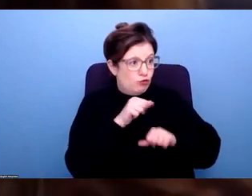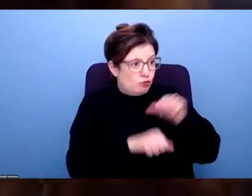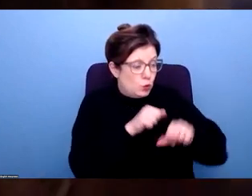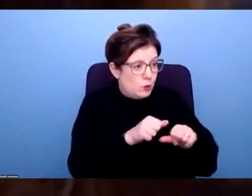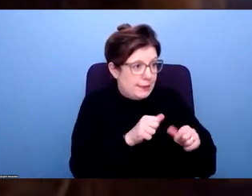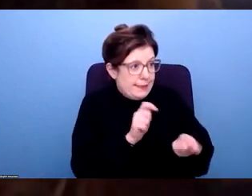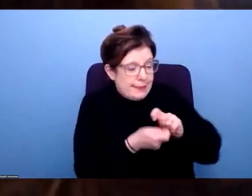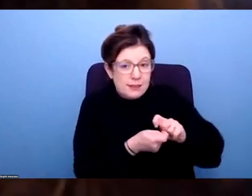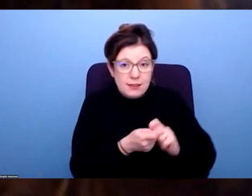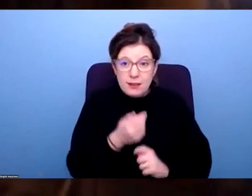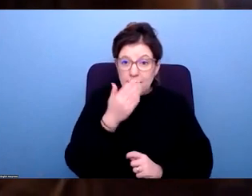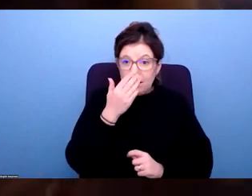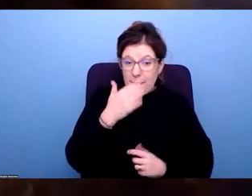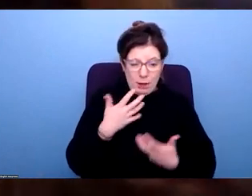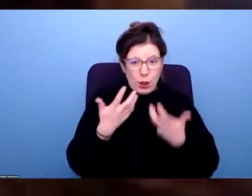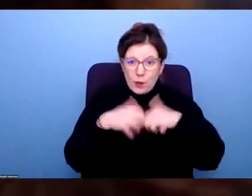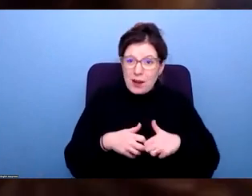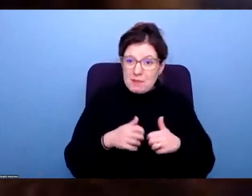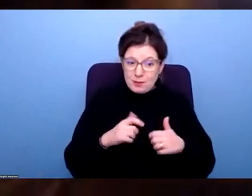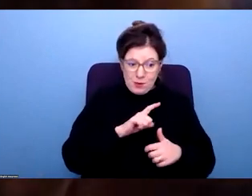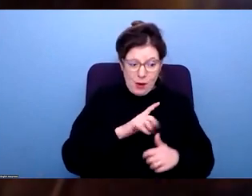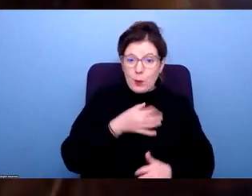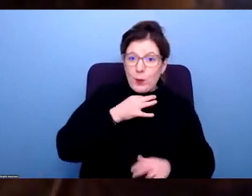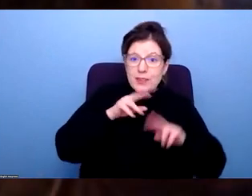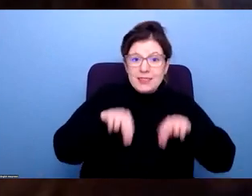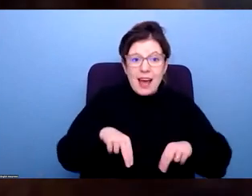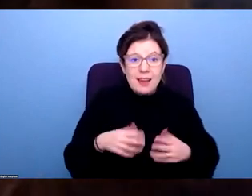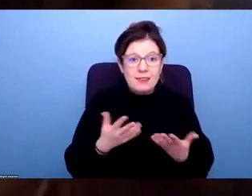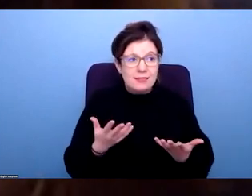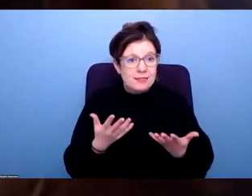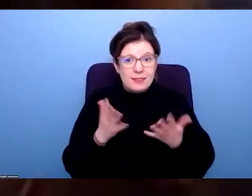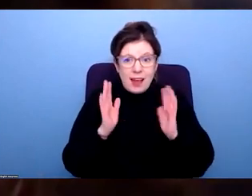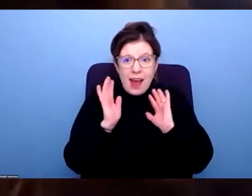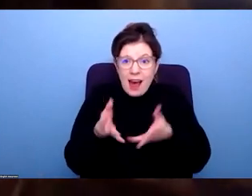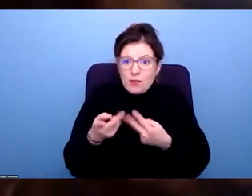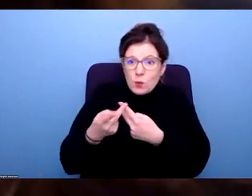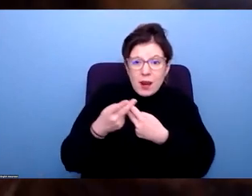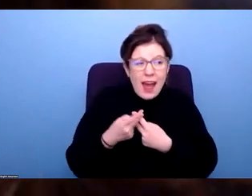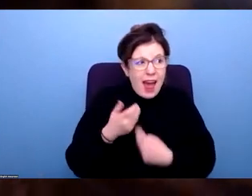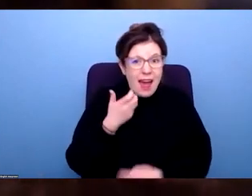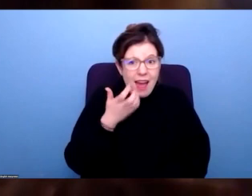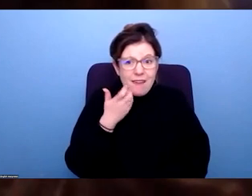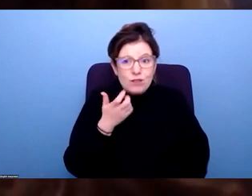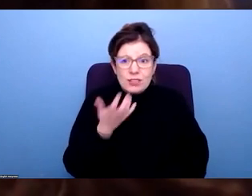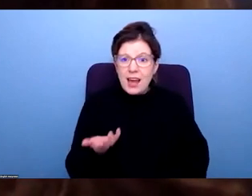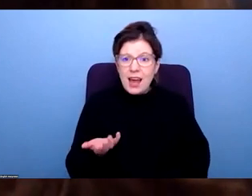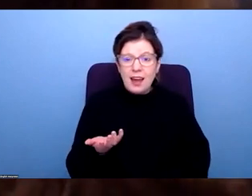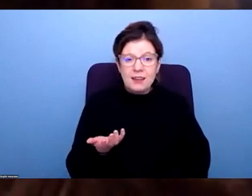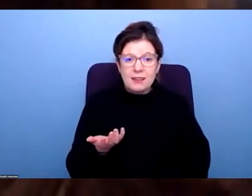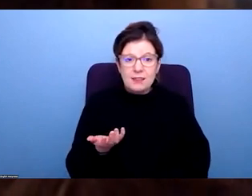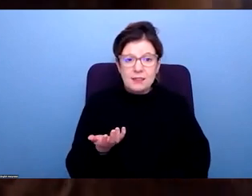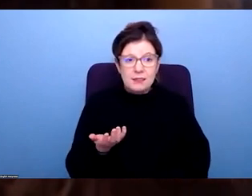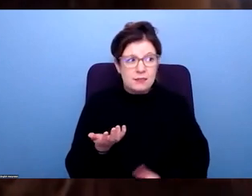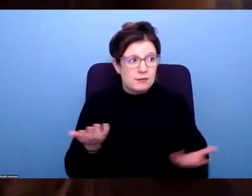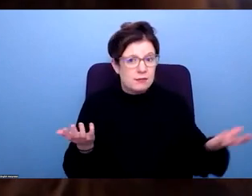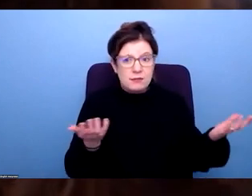people are using life-saving equipment, people are making life-saving calls, having to have care on a daily basis. And a lot of